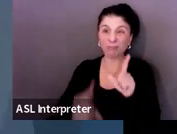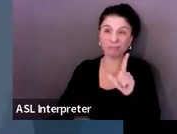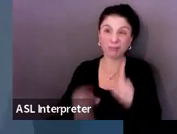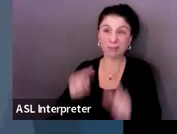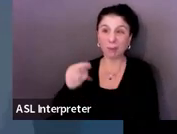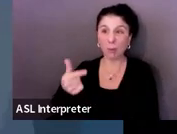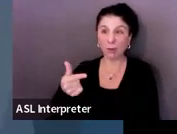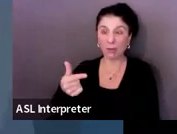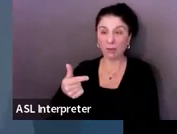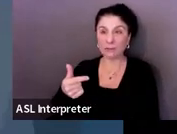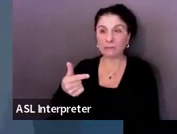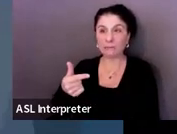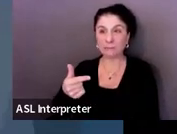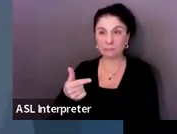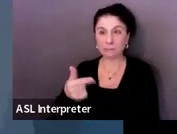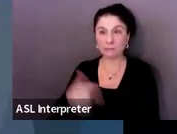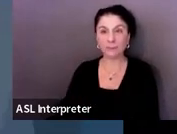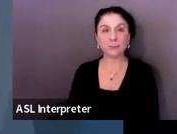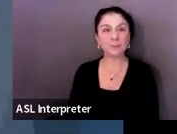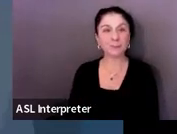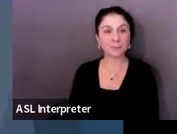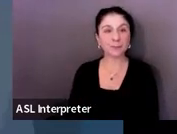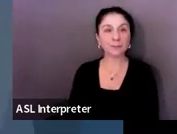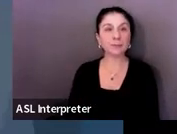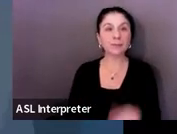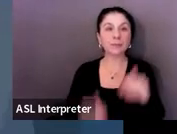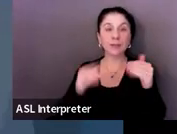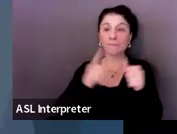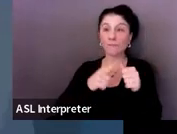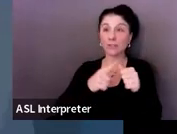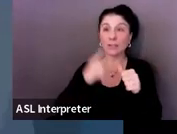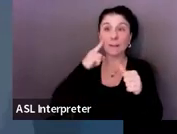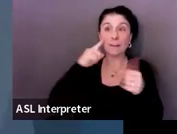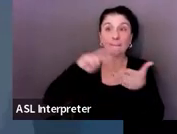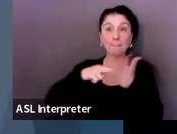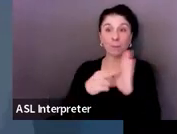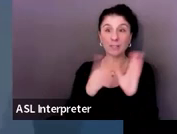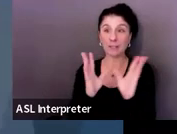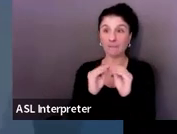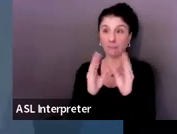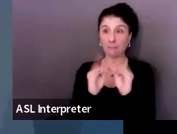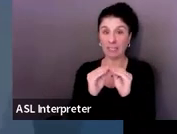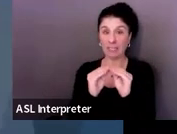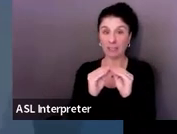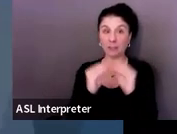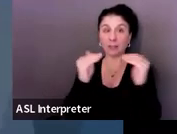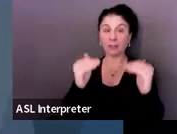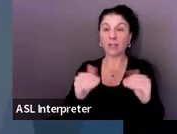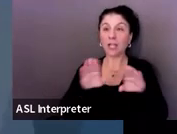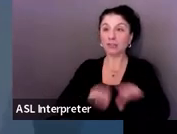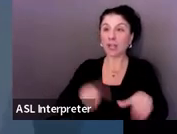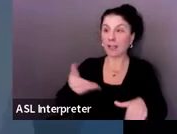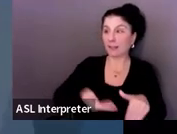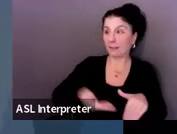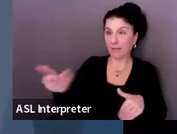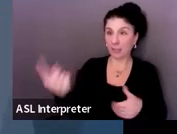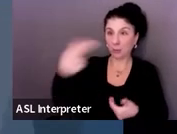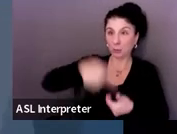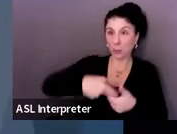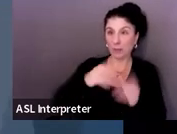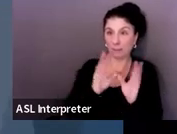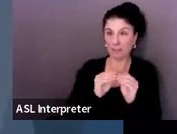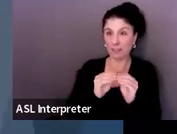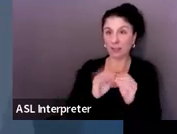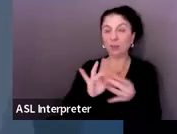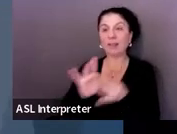child invited to meeting, these are both, we look at the advance written notice for both of these. So it's